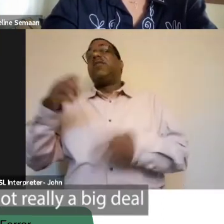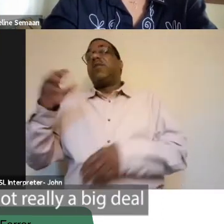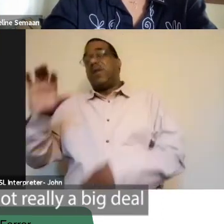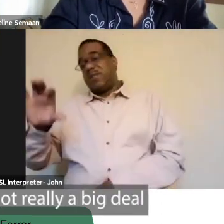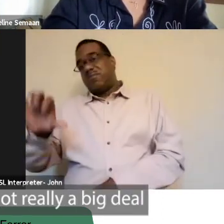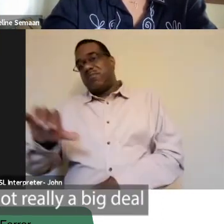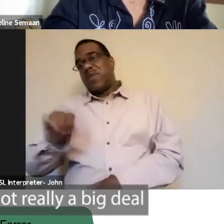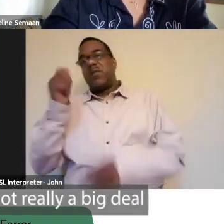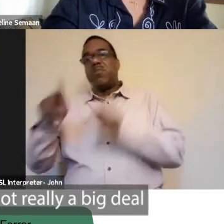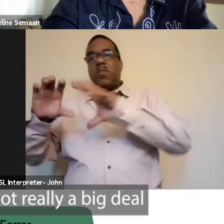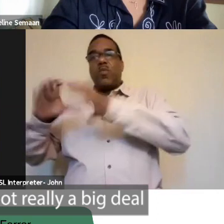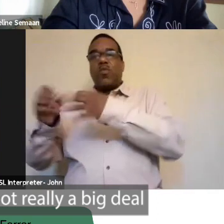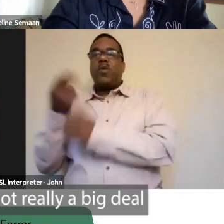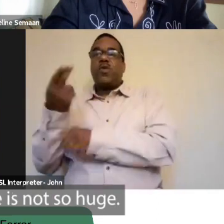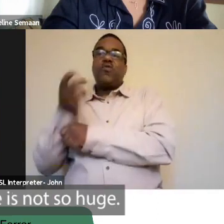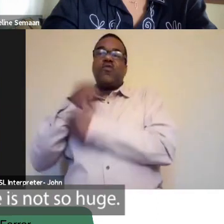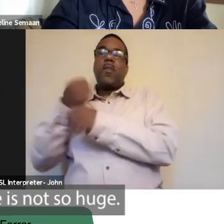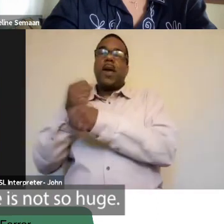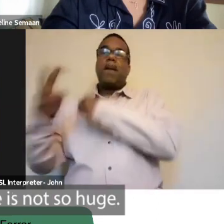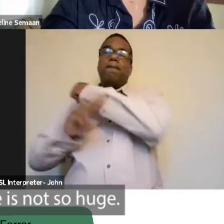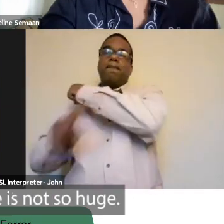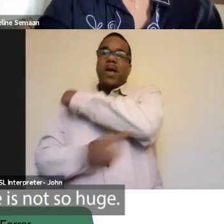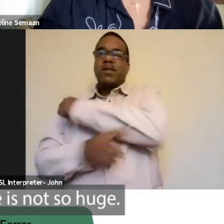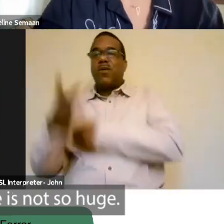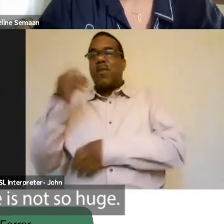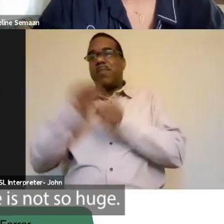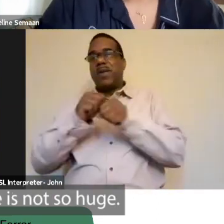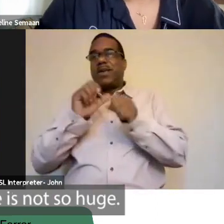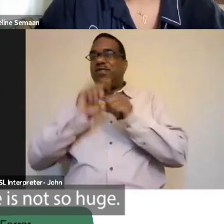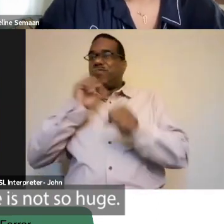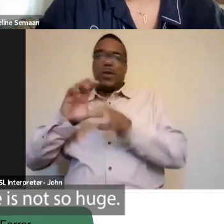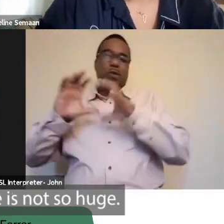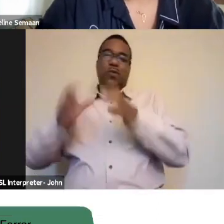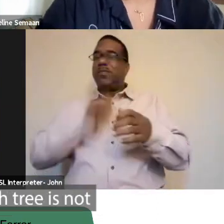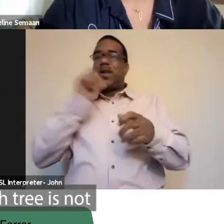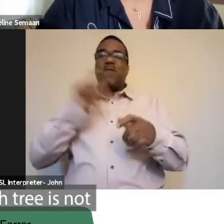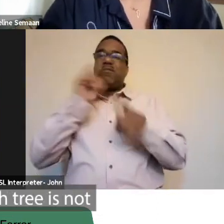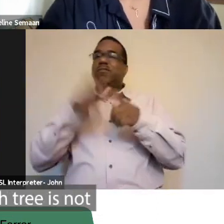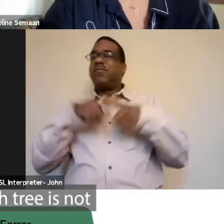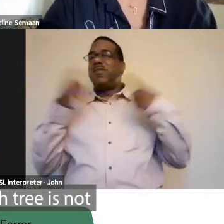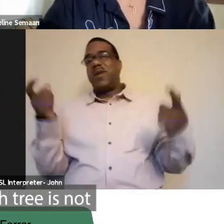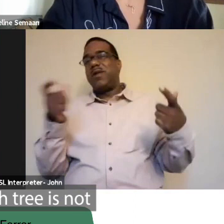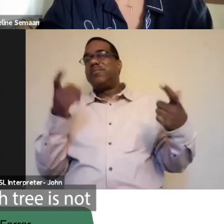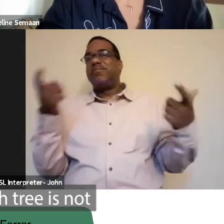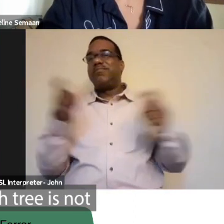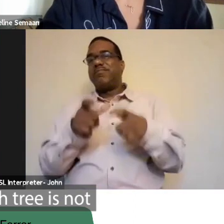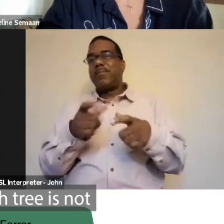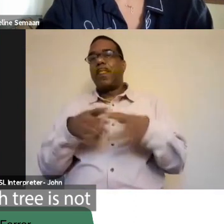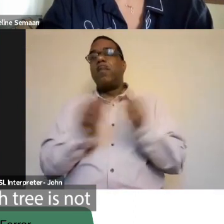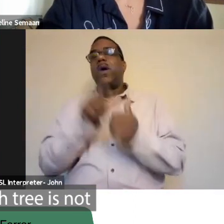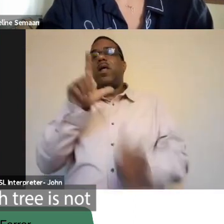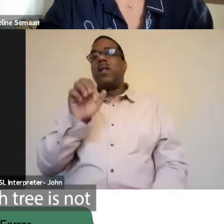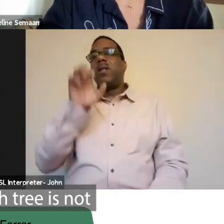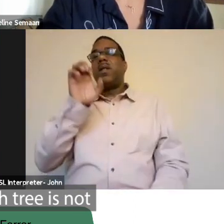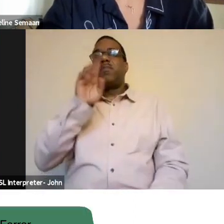things is not really a big deal because the scale is not so huge. So the lace bark tree